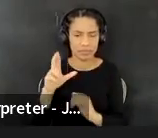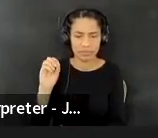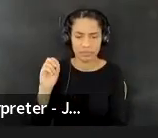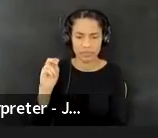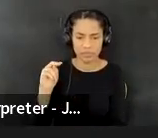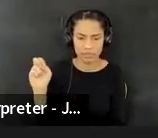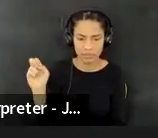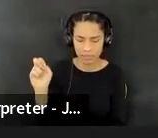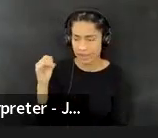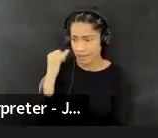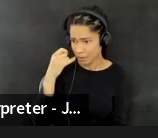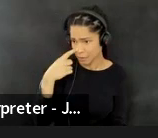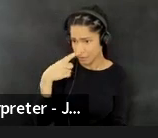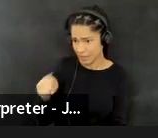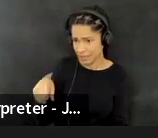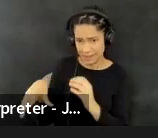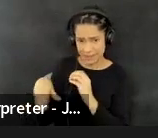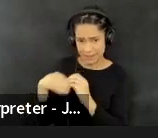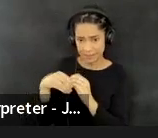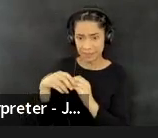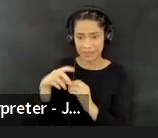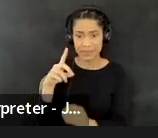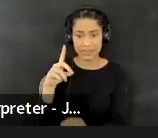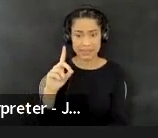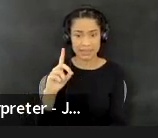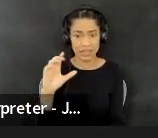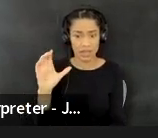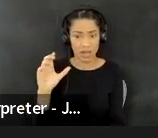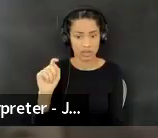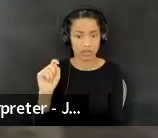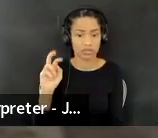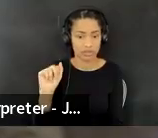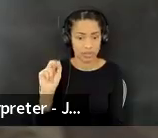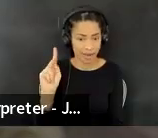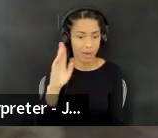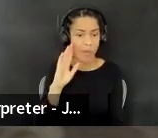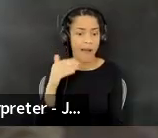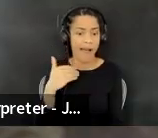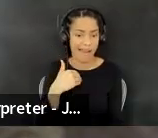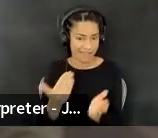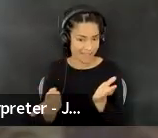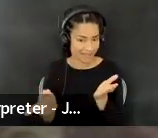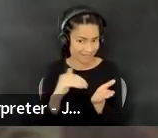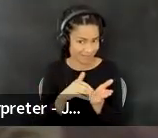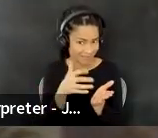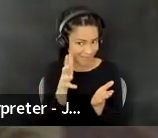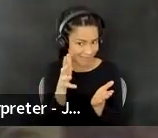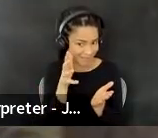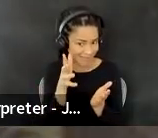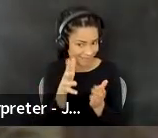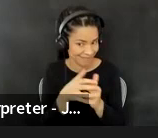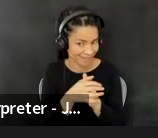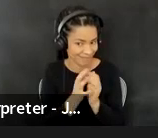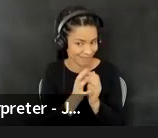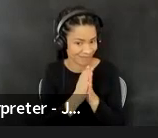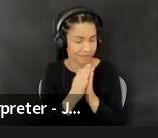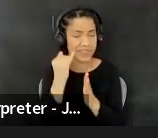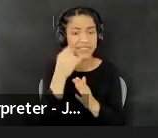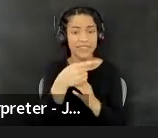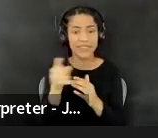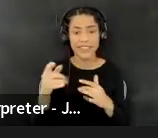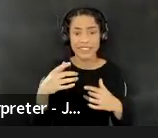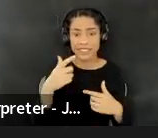just say that, um, the decal track will be coming back for round two. Yay! Um, so certainly if you're interested, um,